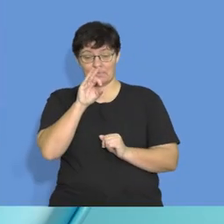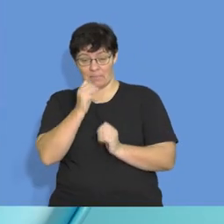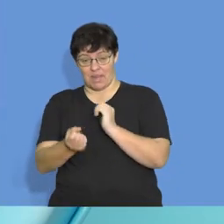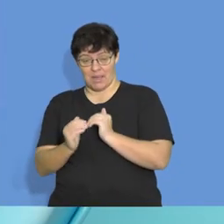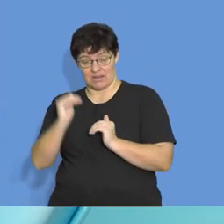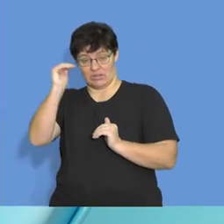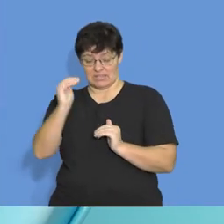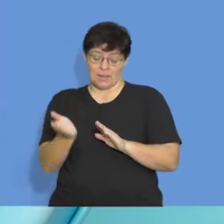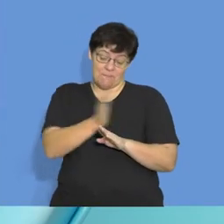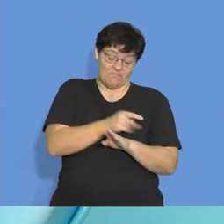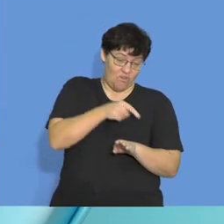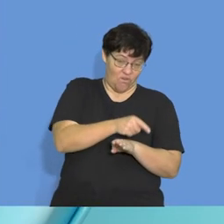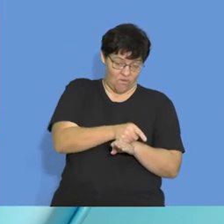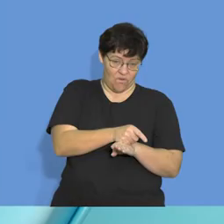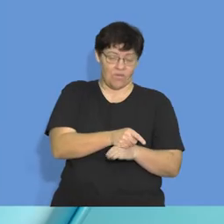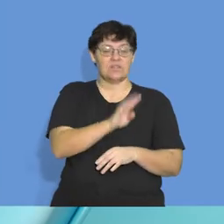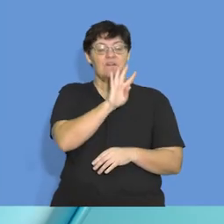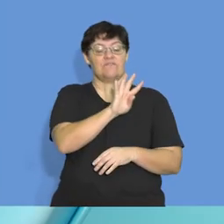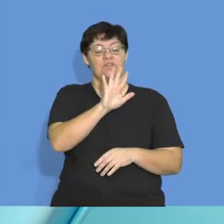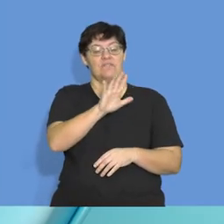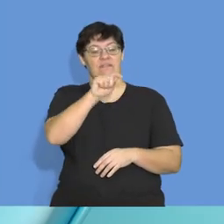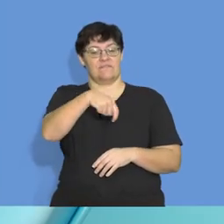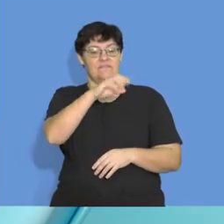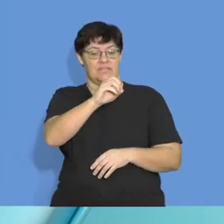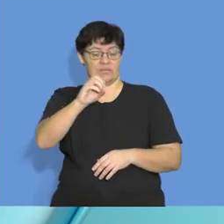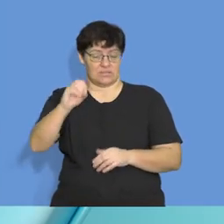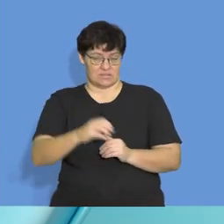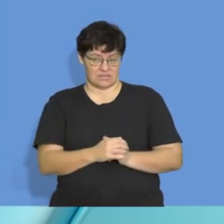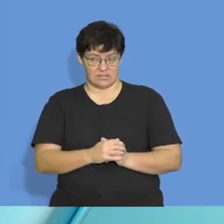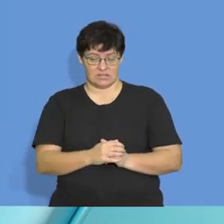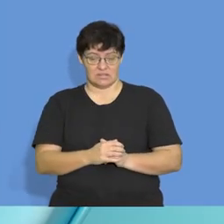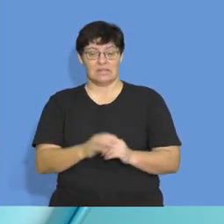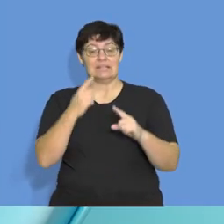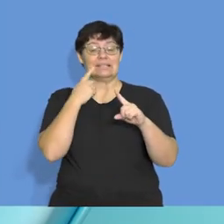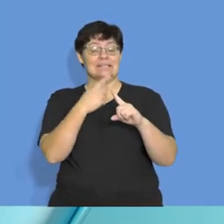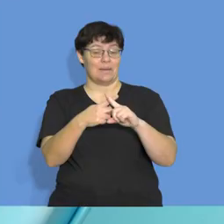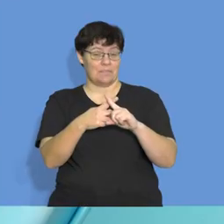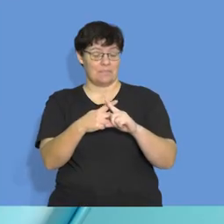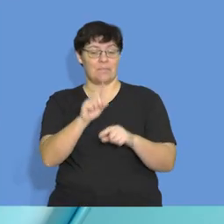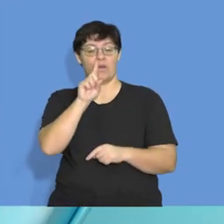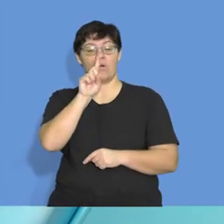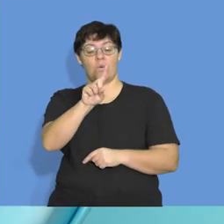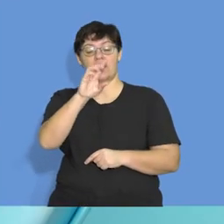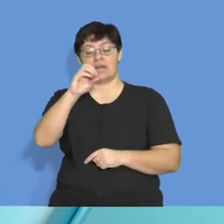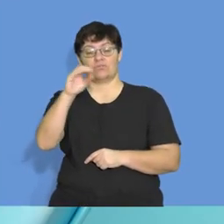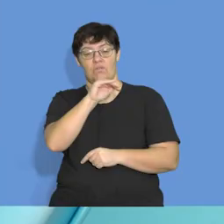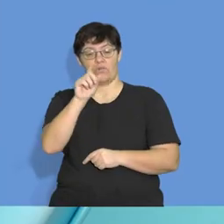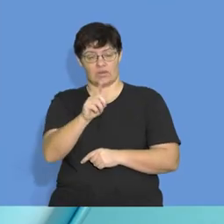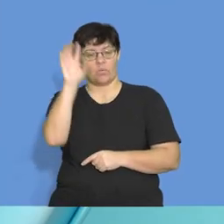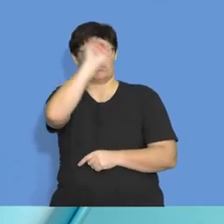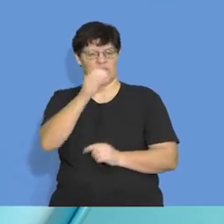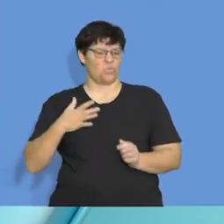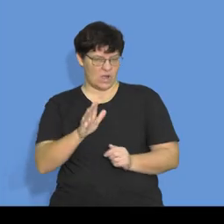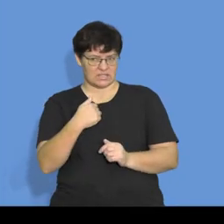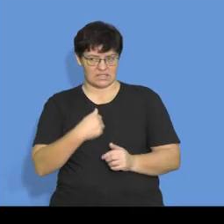The month before that obviously was the $45,000. Multiply that by 100 over 1 to give you a percentage.